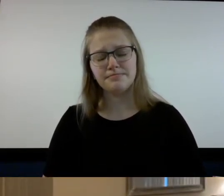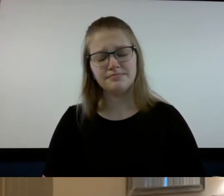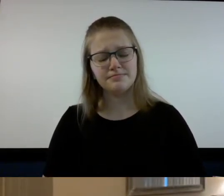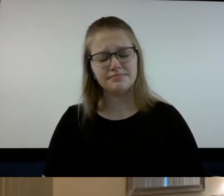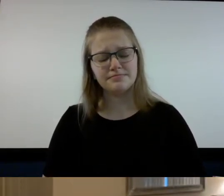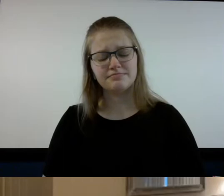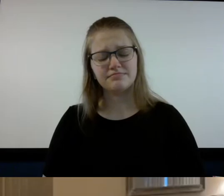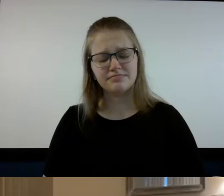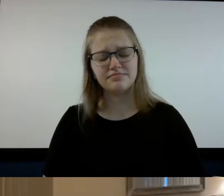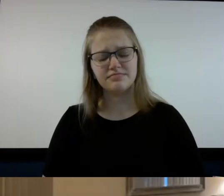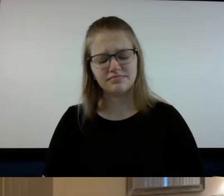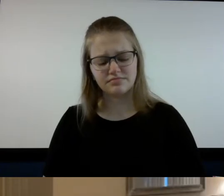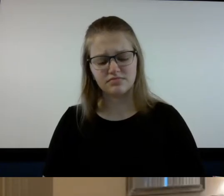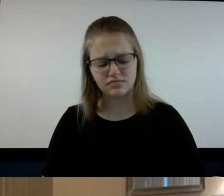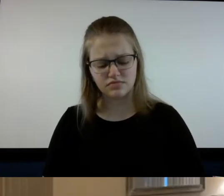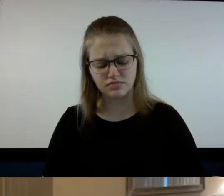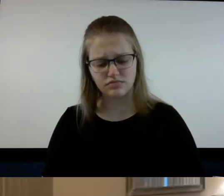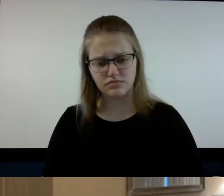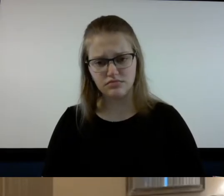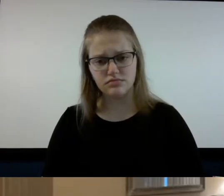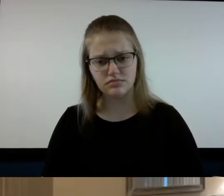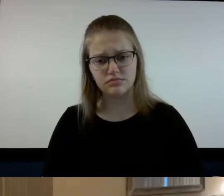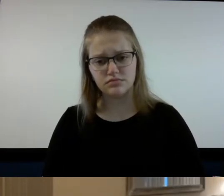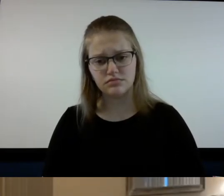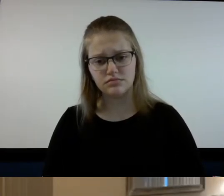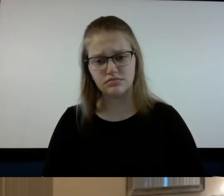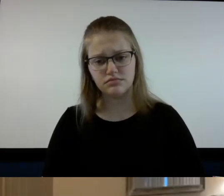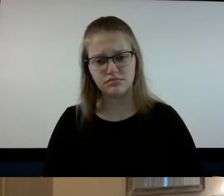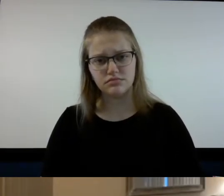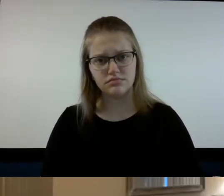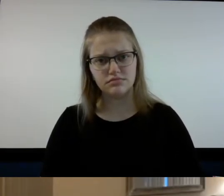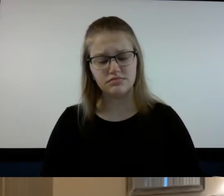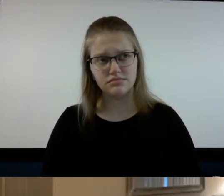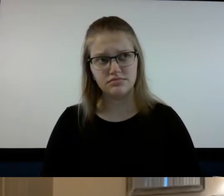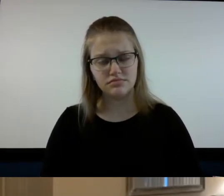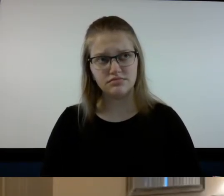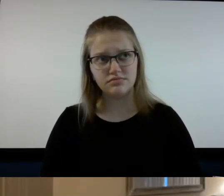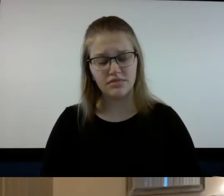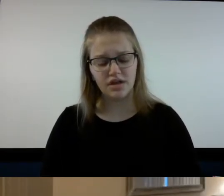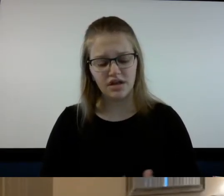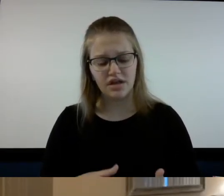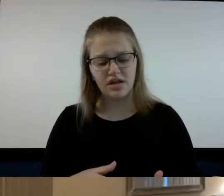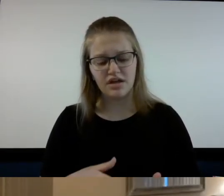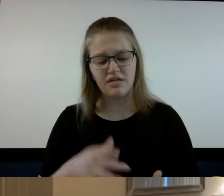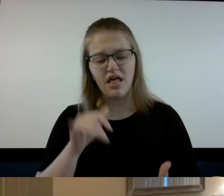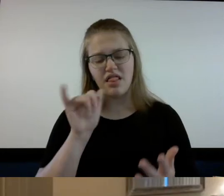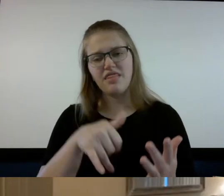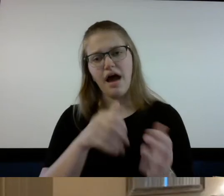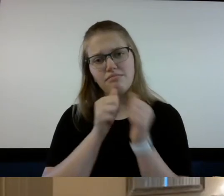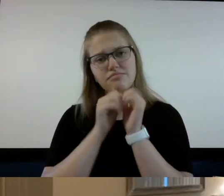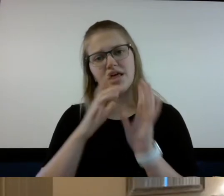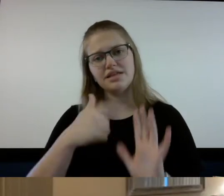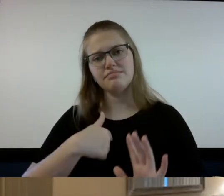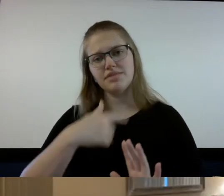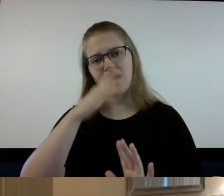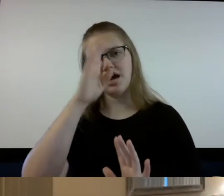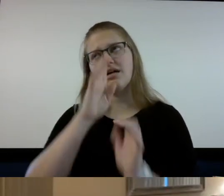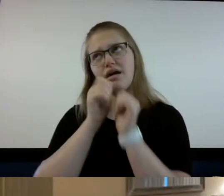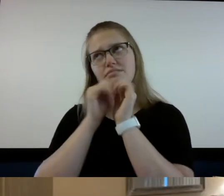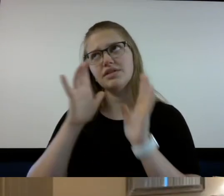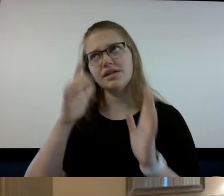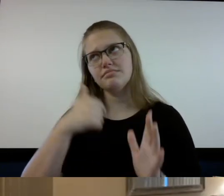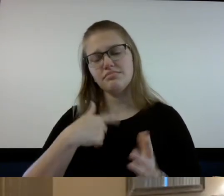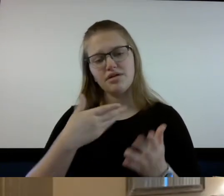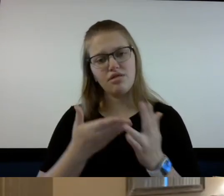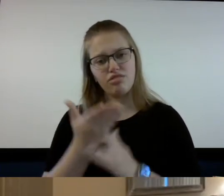it was uh it was uh it godsend but uh